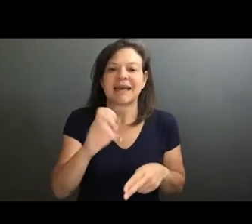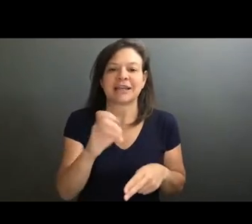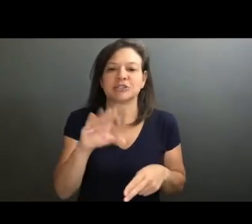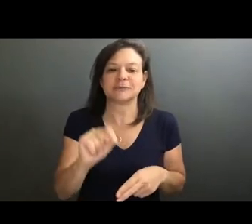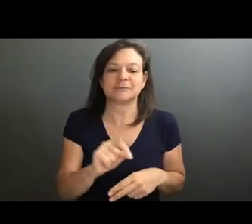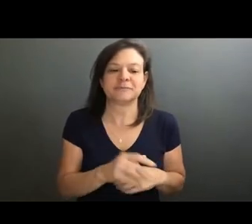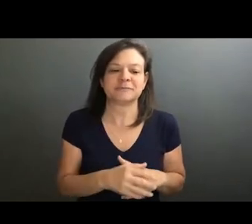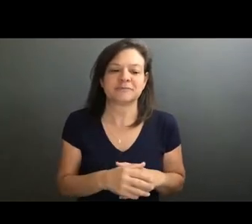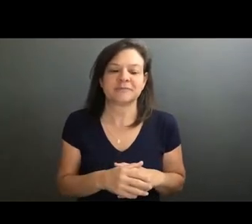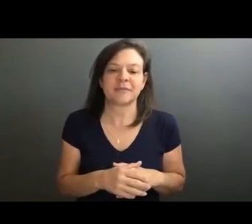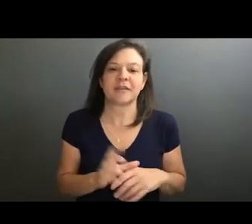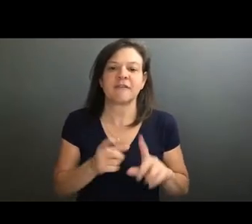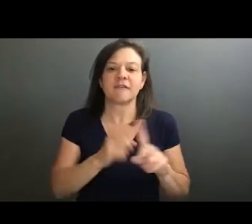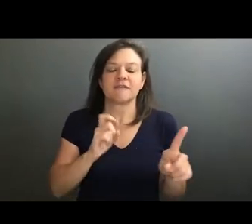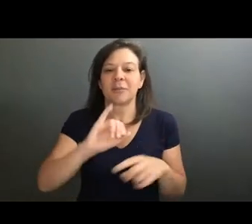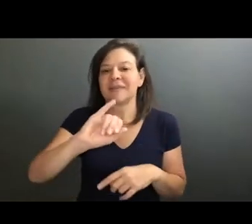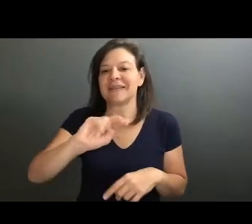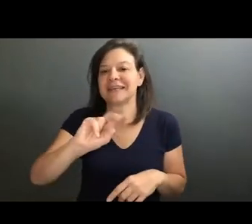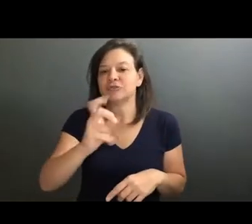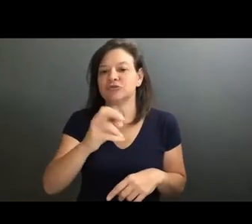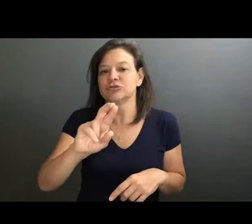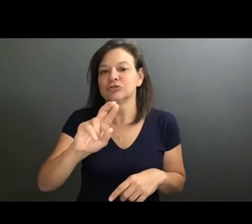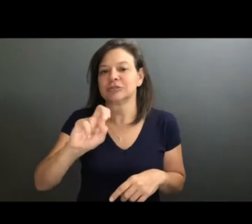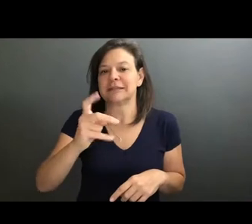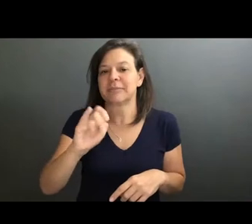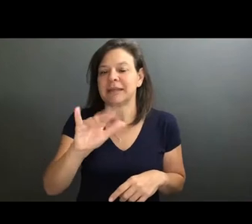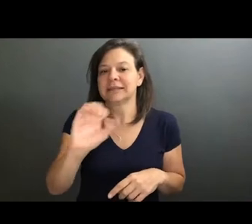This is an excerpt from the interdependence section.